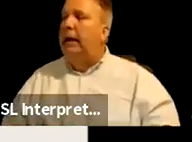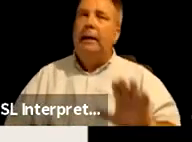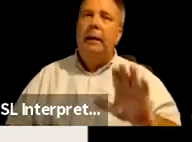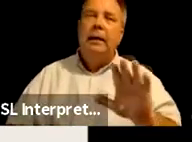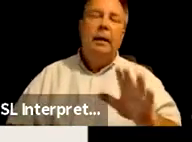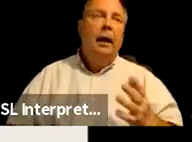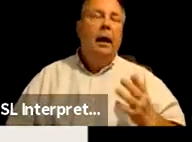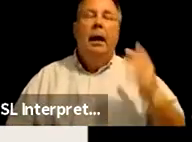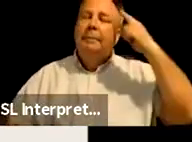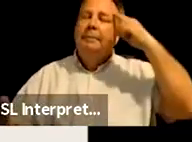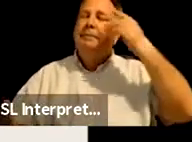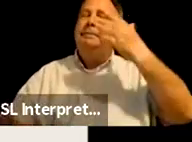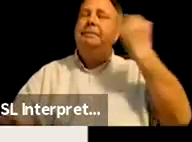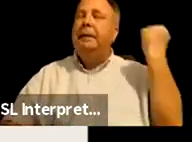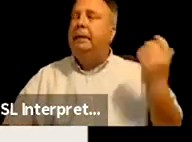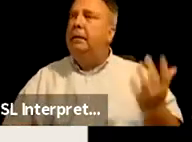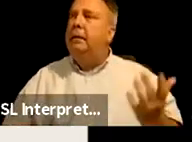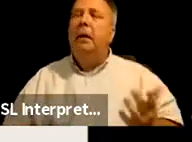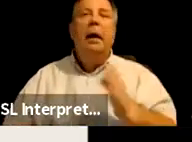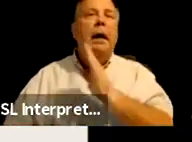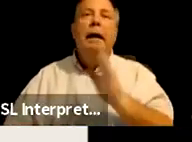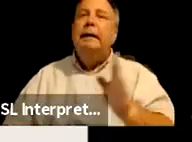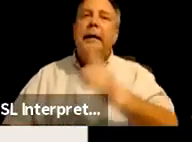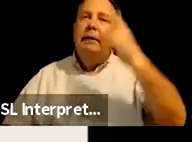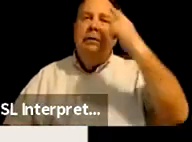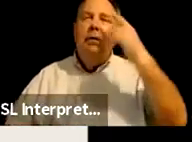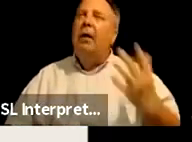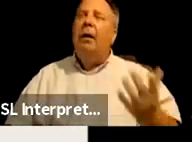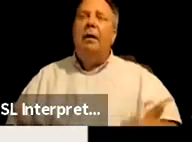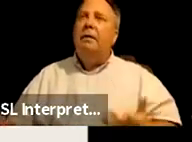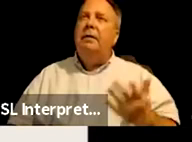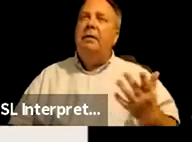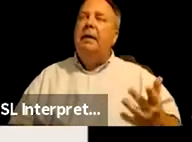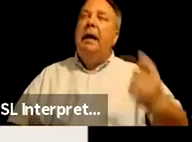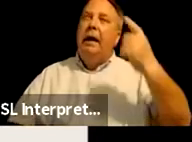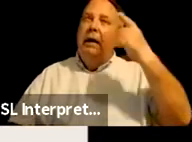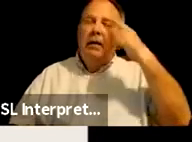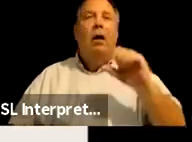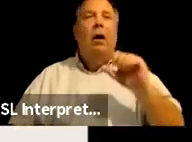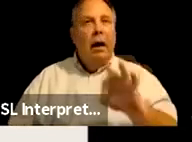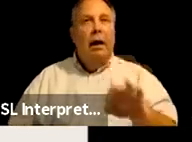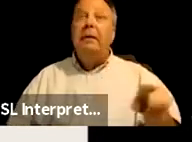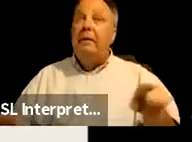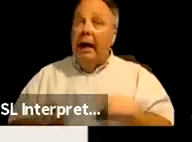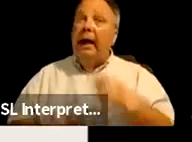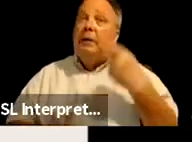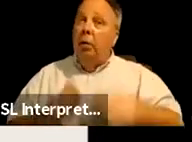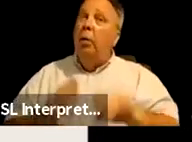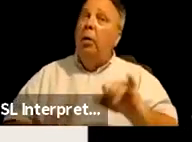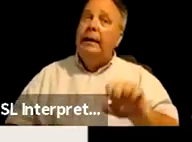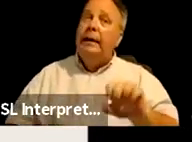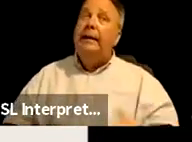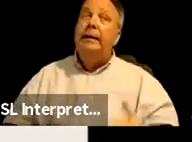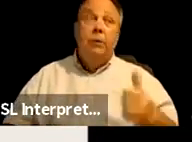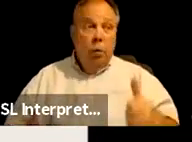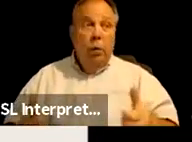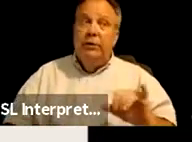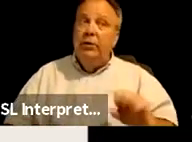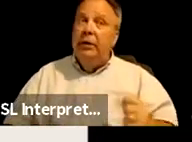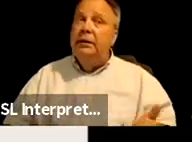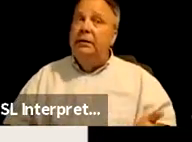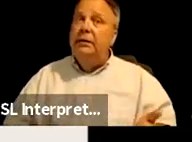an afterthought. It's never thought of what as what thought of as what it is, which is